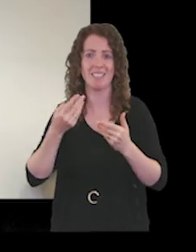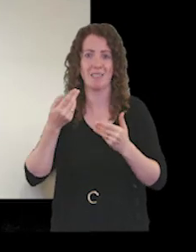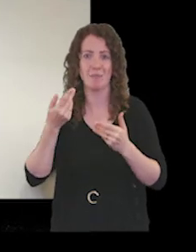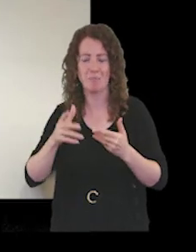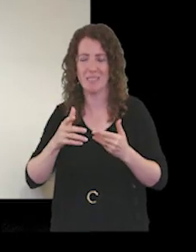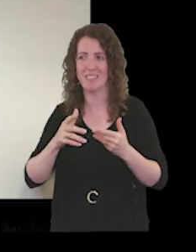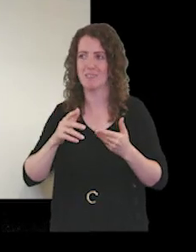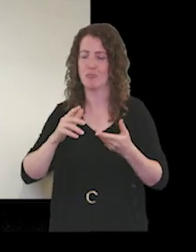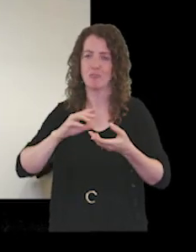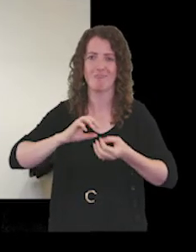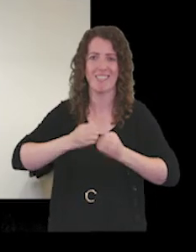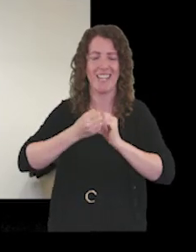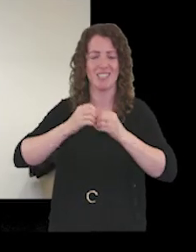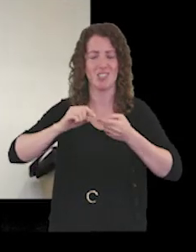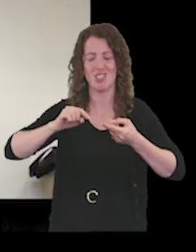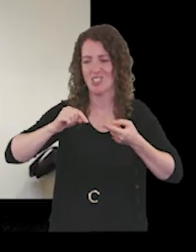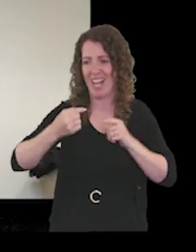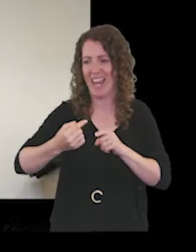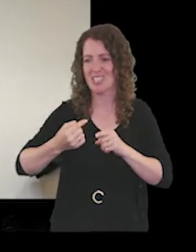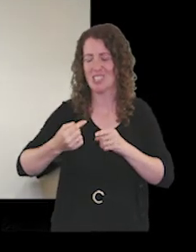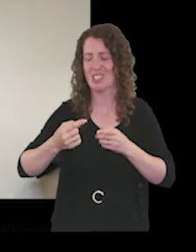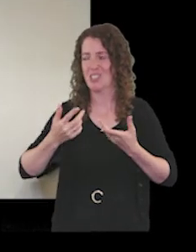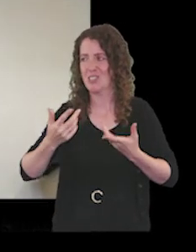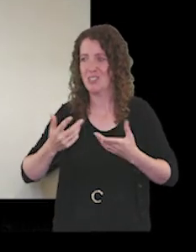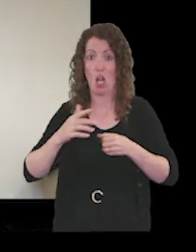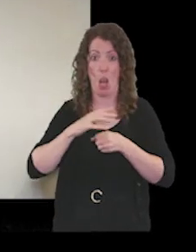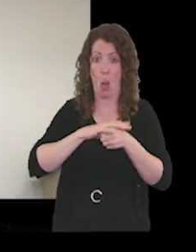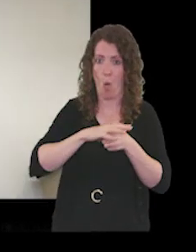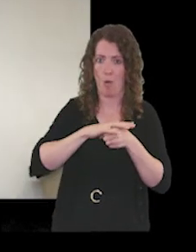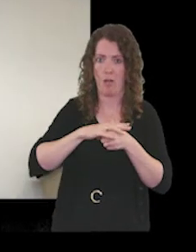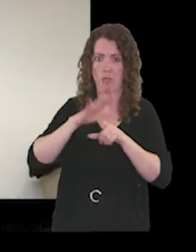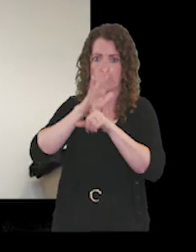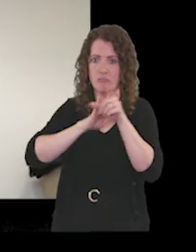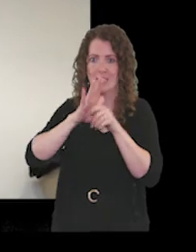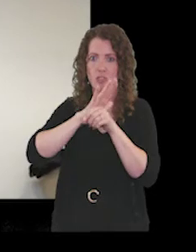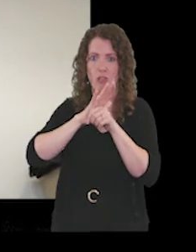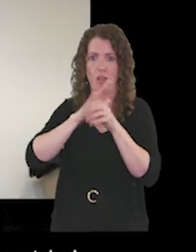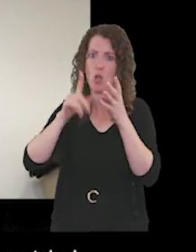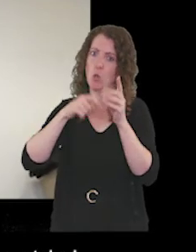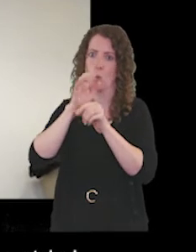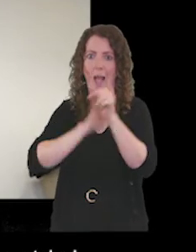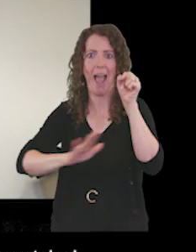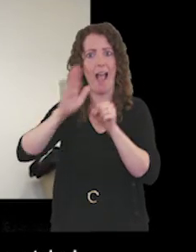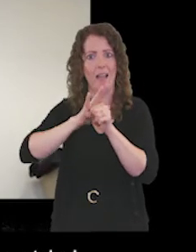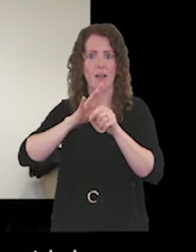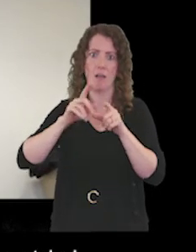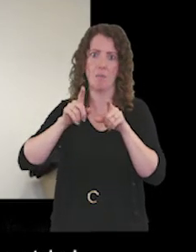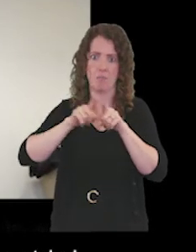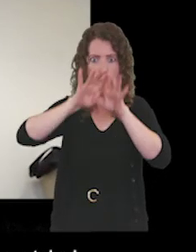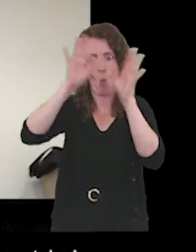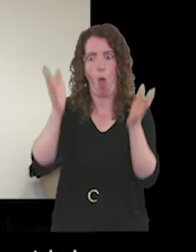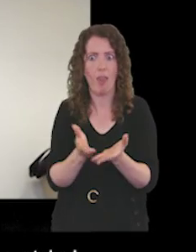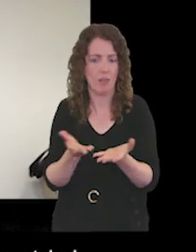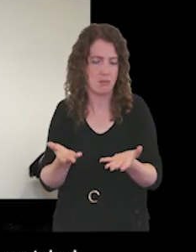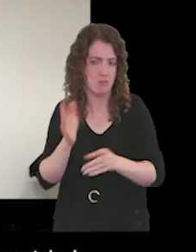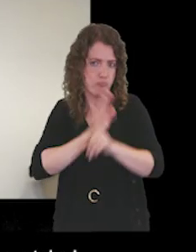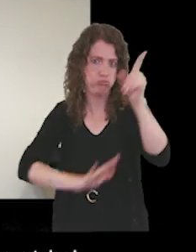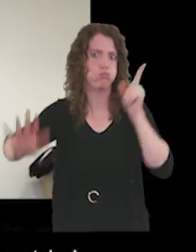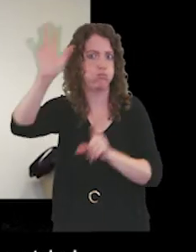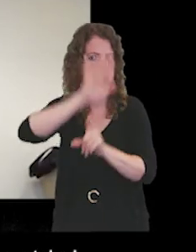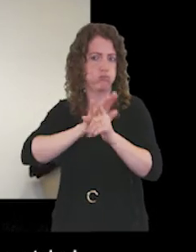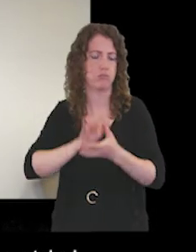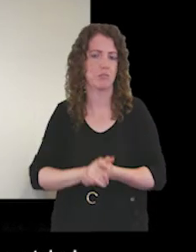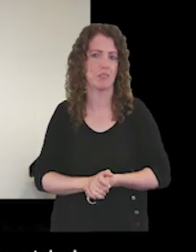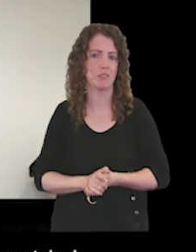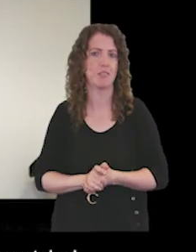um locally regionally throughout the country across the world and for many um it's been